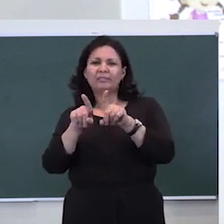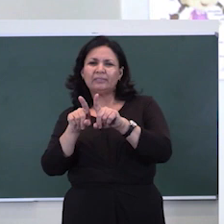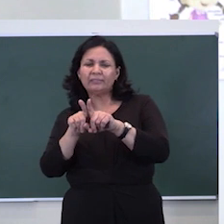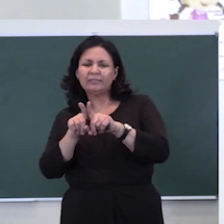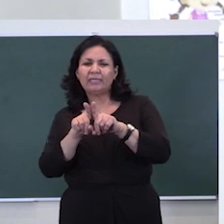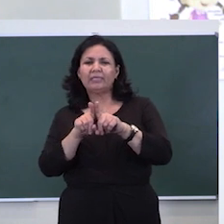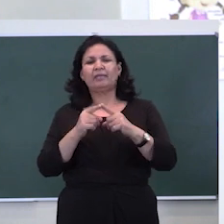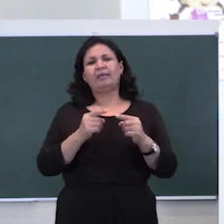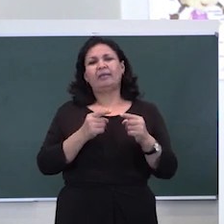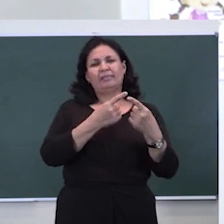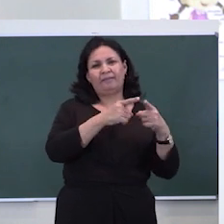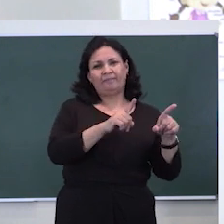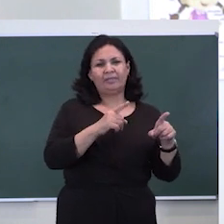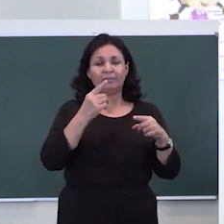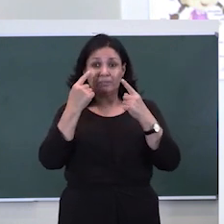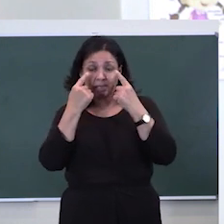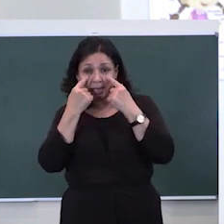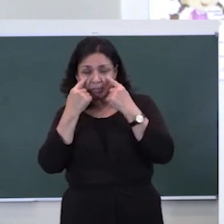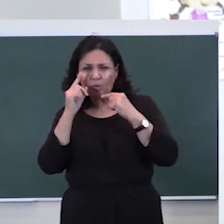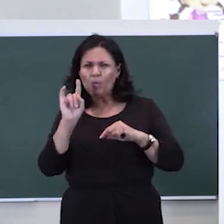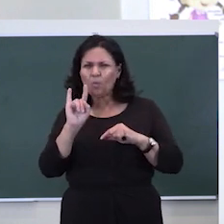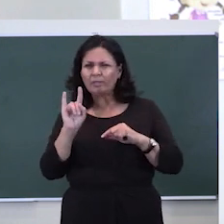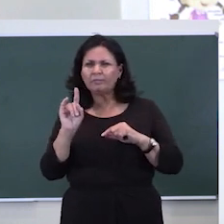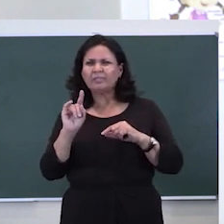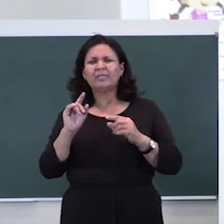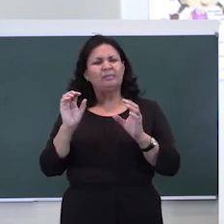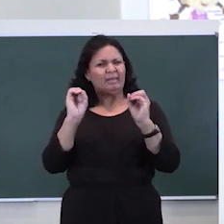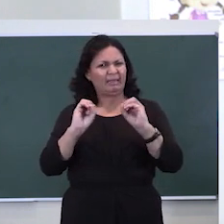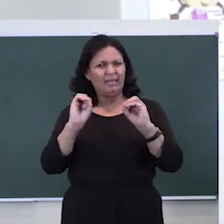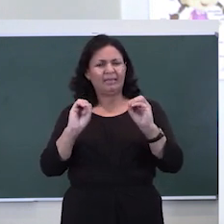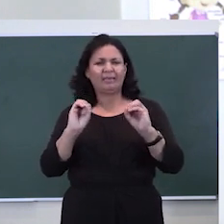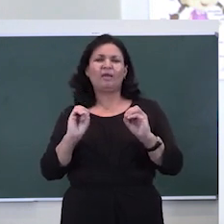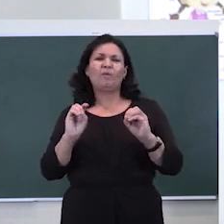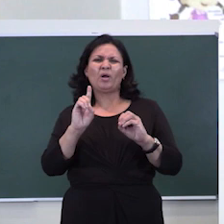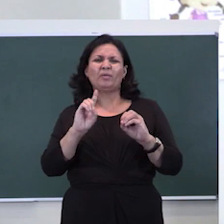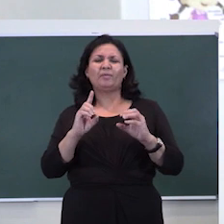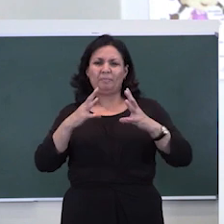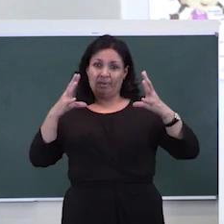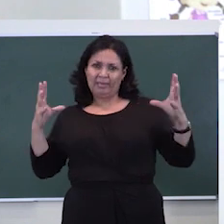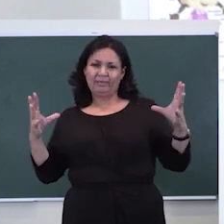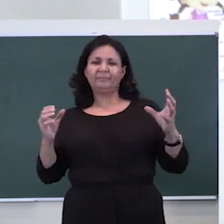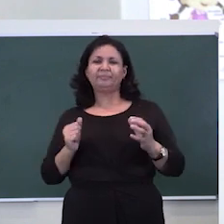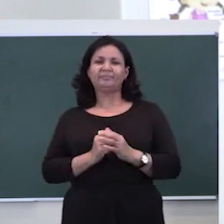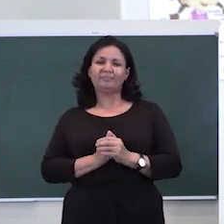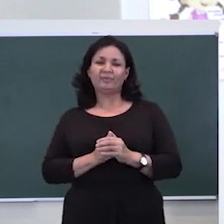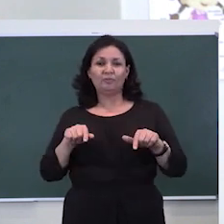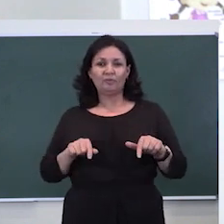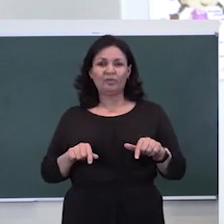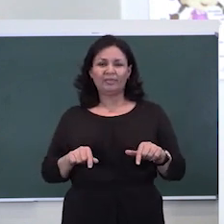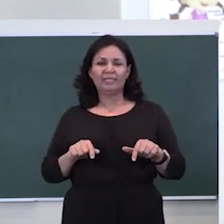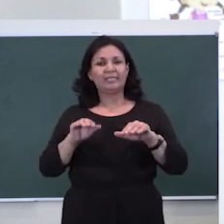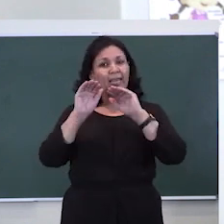our eyes to see what was missing and what was bigger than something else. For this lesson, lesson